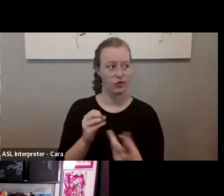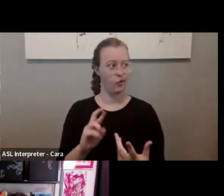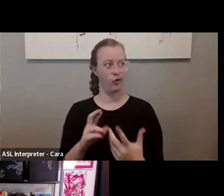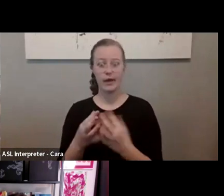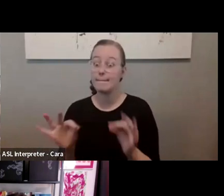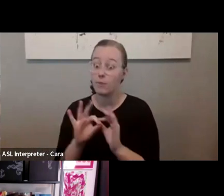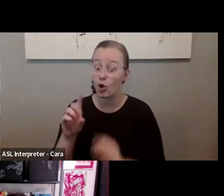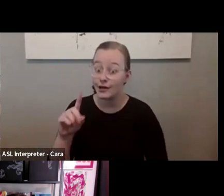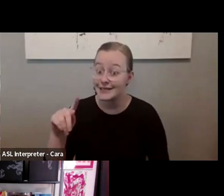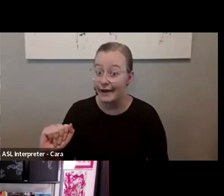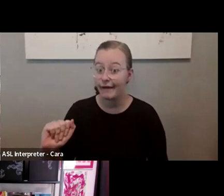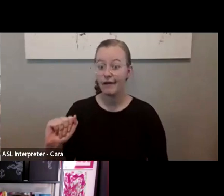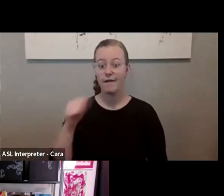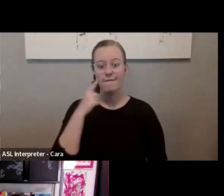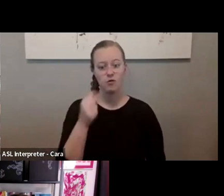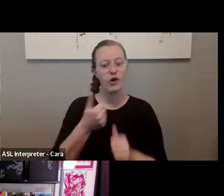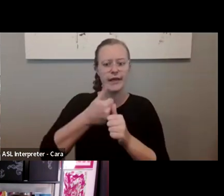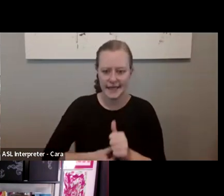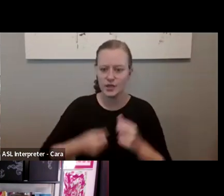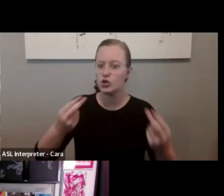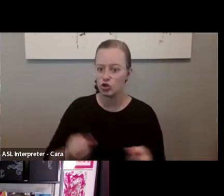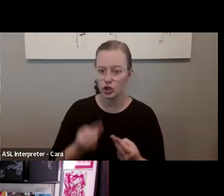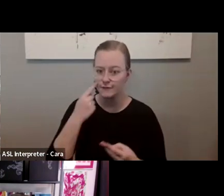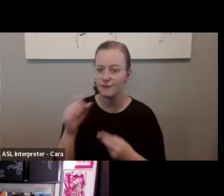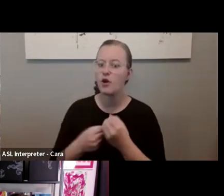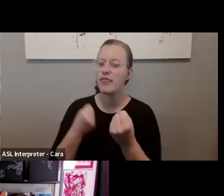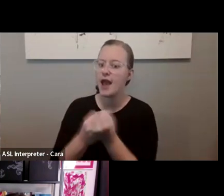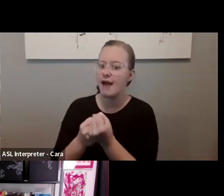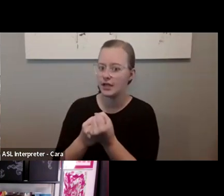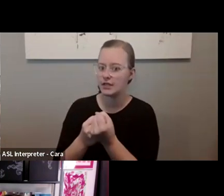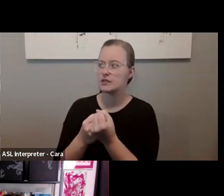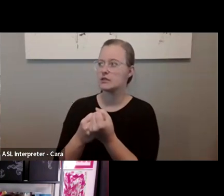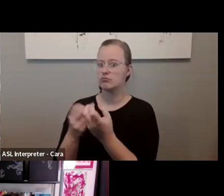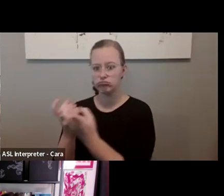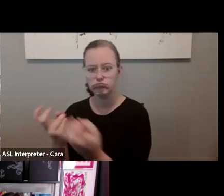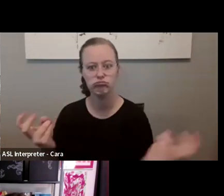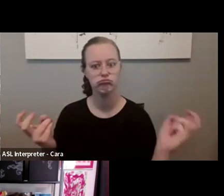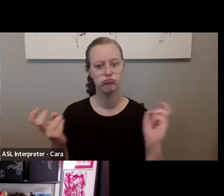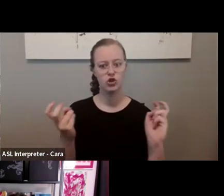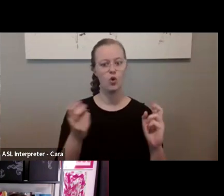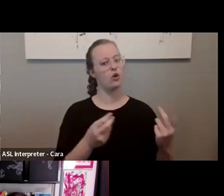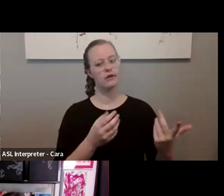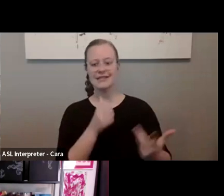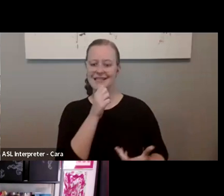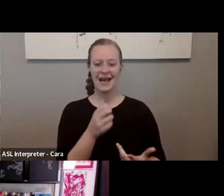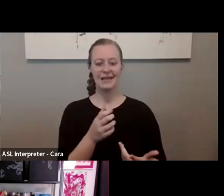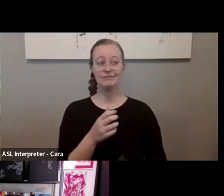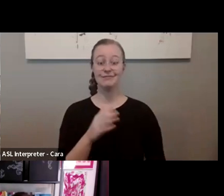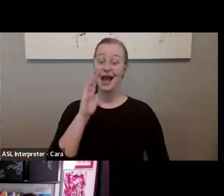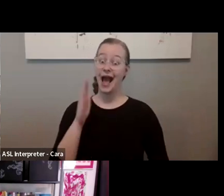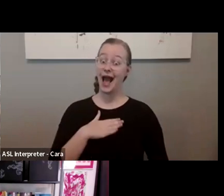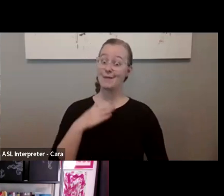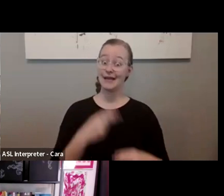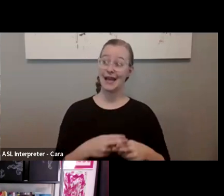into each one of the introductions for the advocates who are in the room, right? So when you're going through introductions, it's not just hi, my name